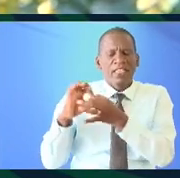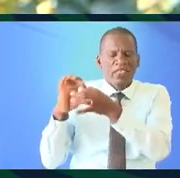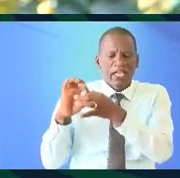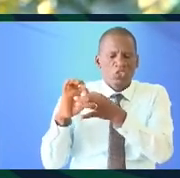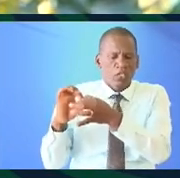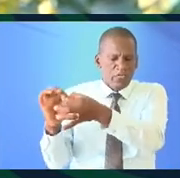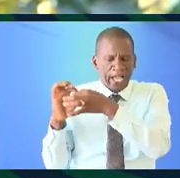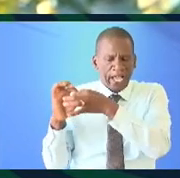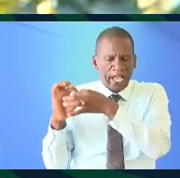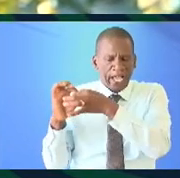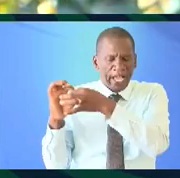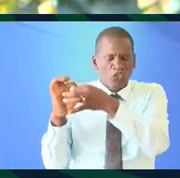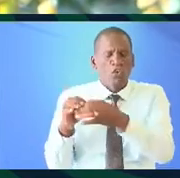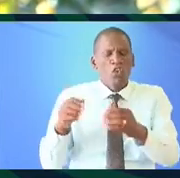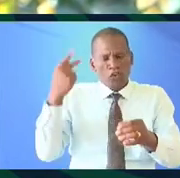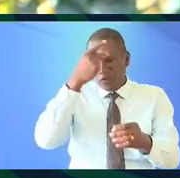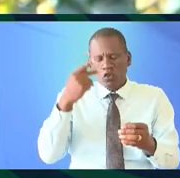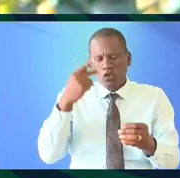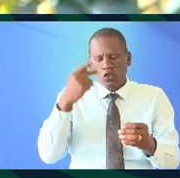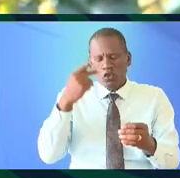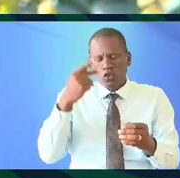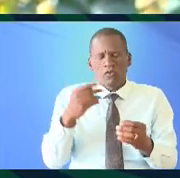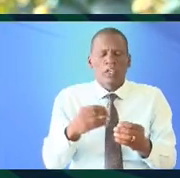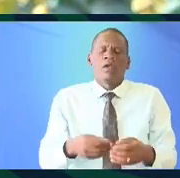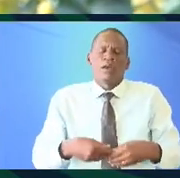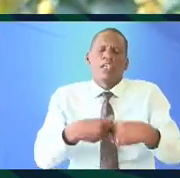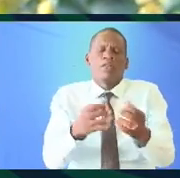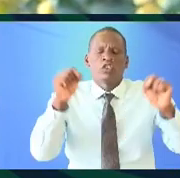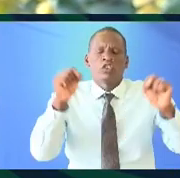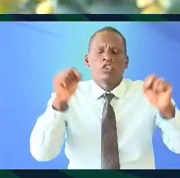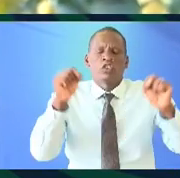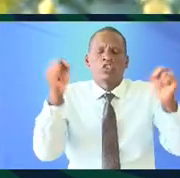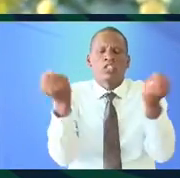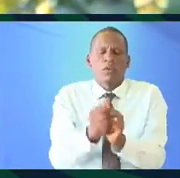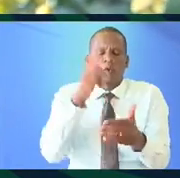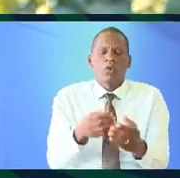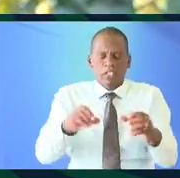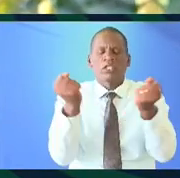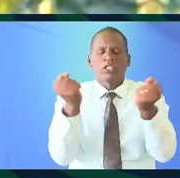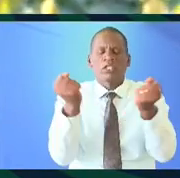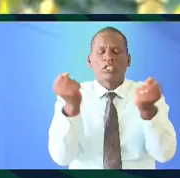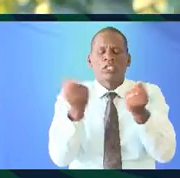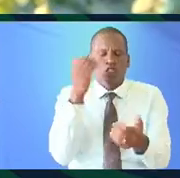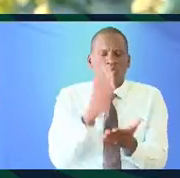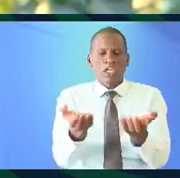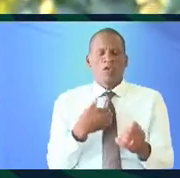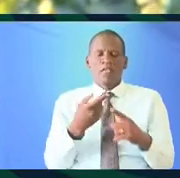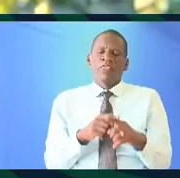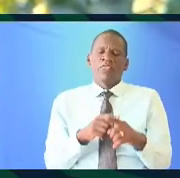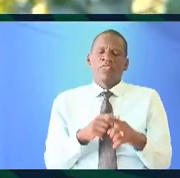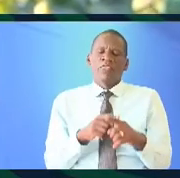the philosophical you know feeding society with what that society really needs to have